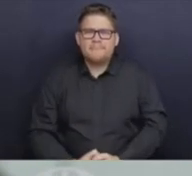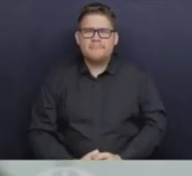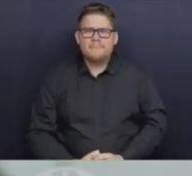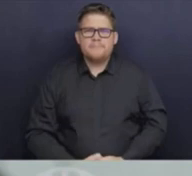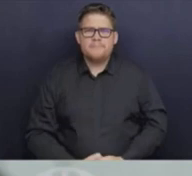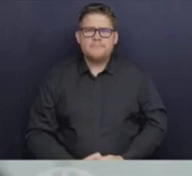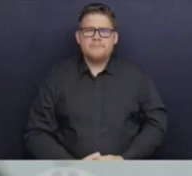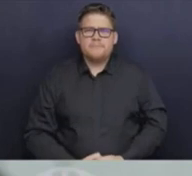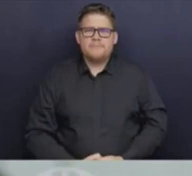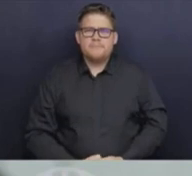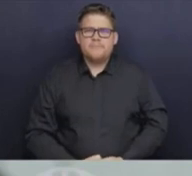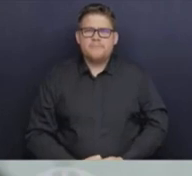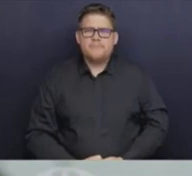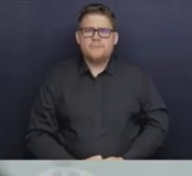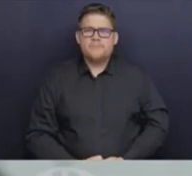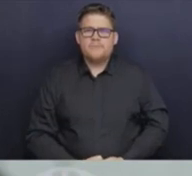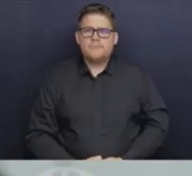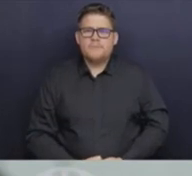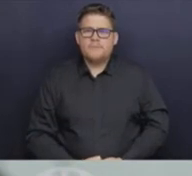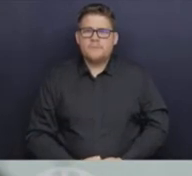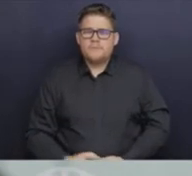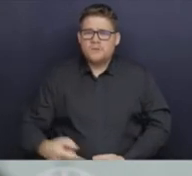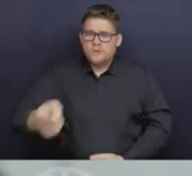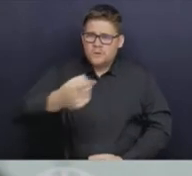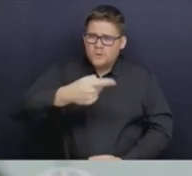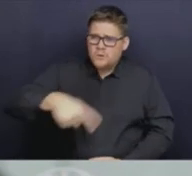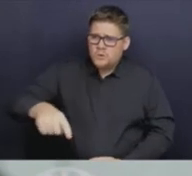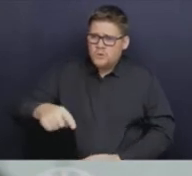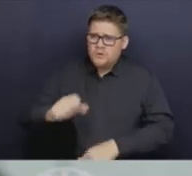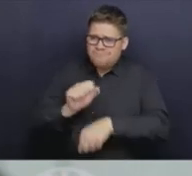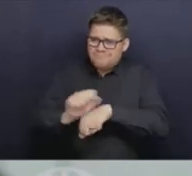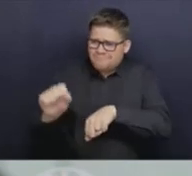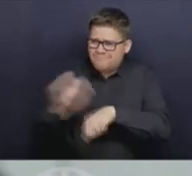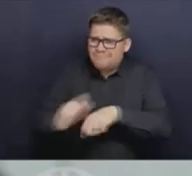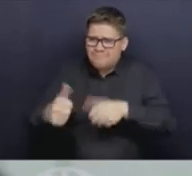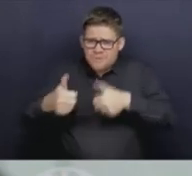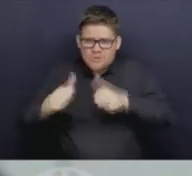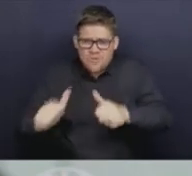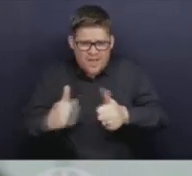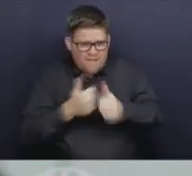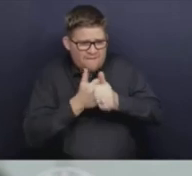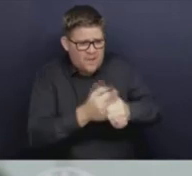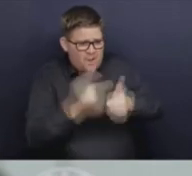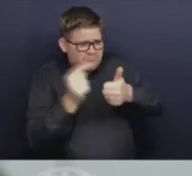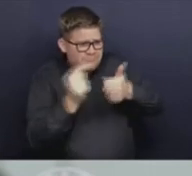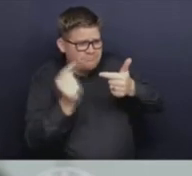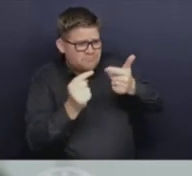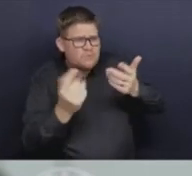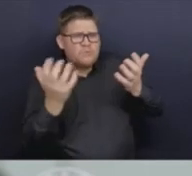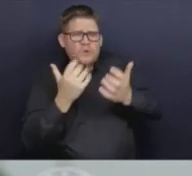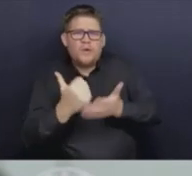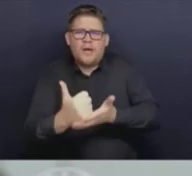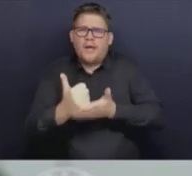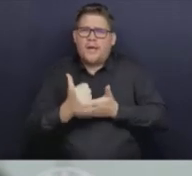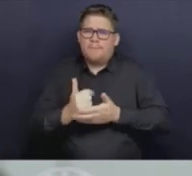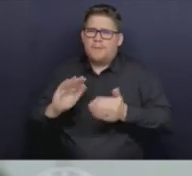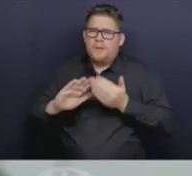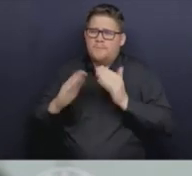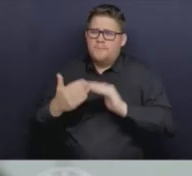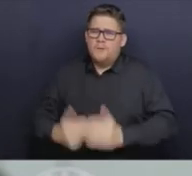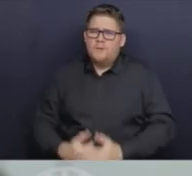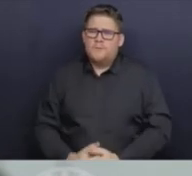your efforts have made a difference. In particular, I want to thank all of those who answered our call in November